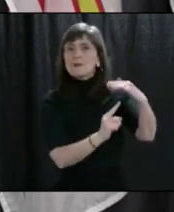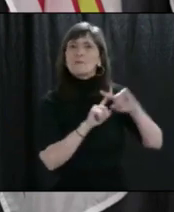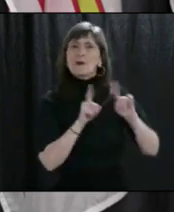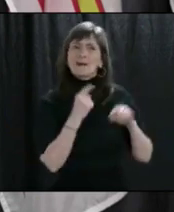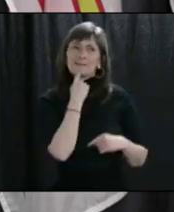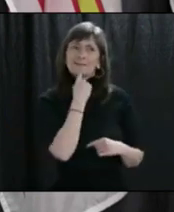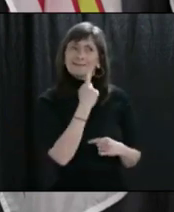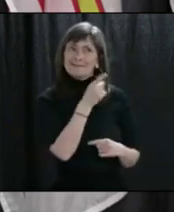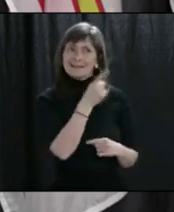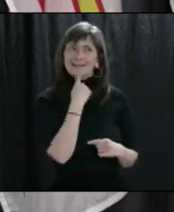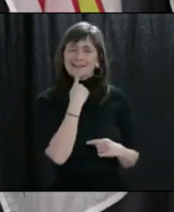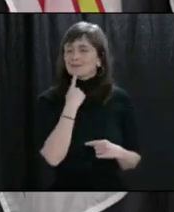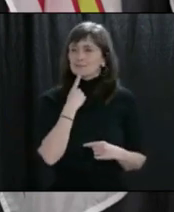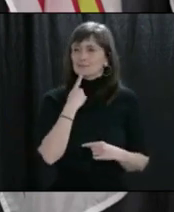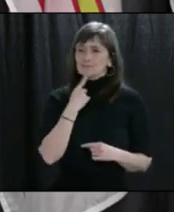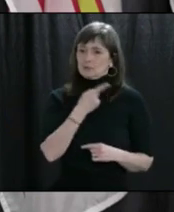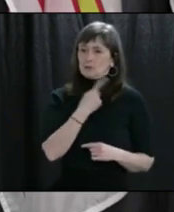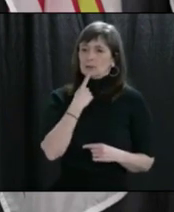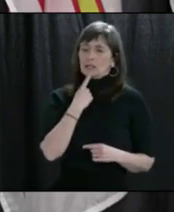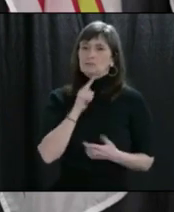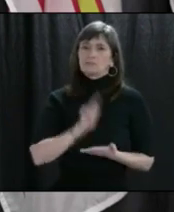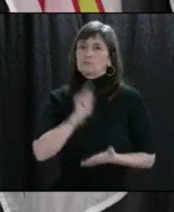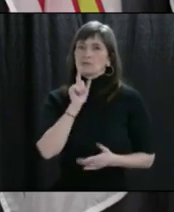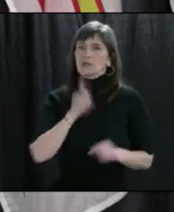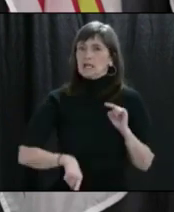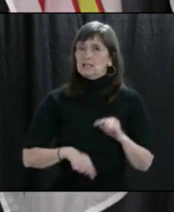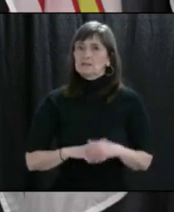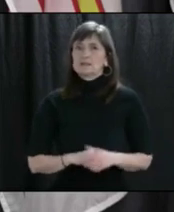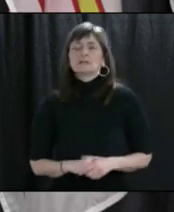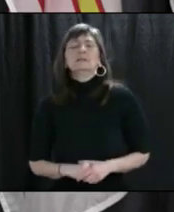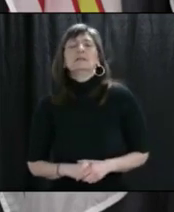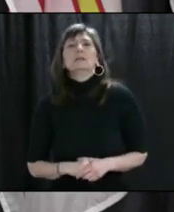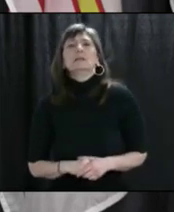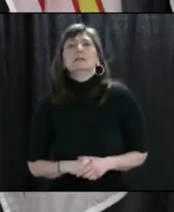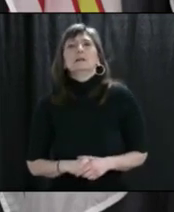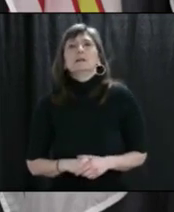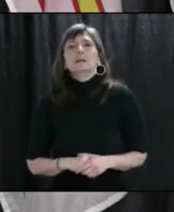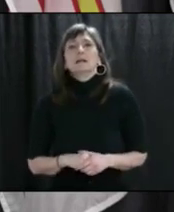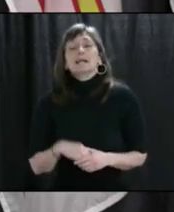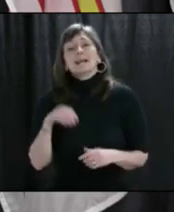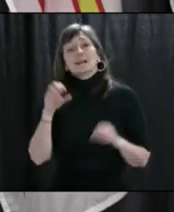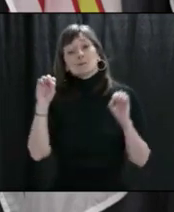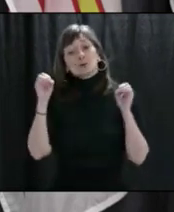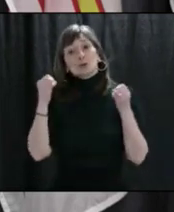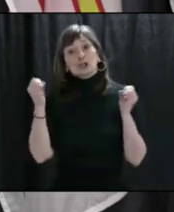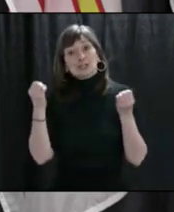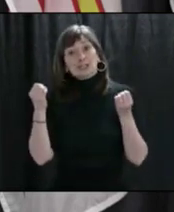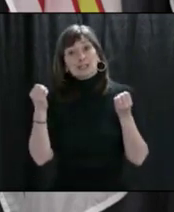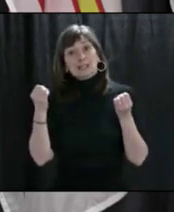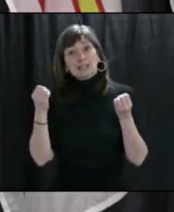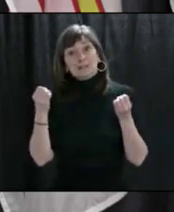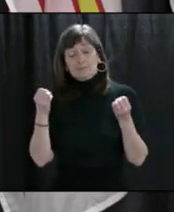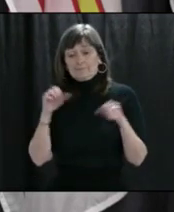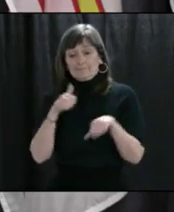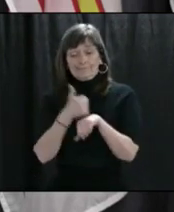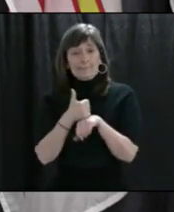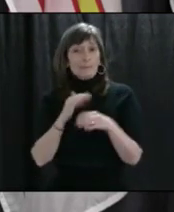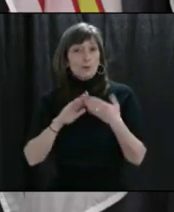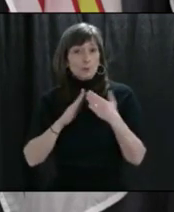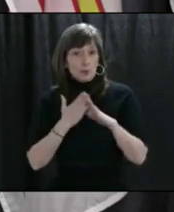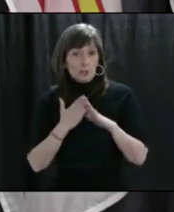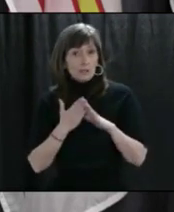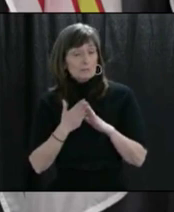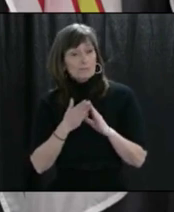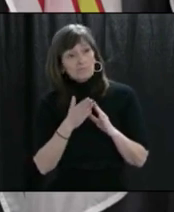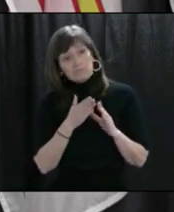that the case? And why is that not a good move to make? Well, for a state of emergency within a community, there's a number of criteria that a community could